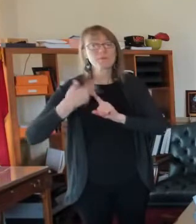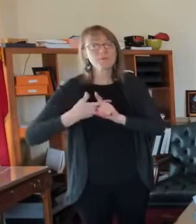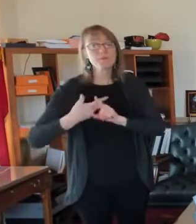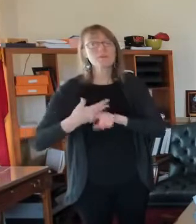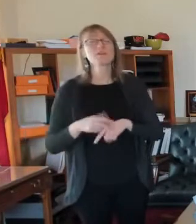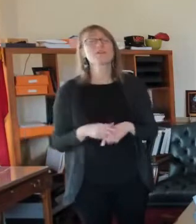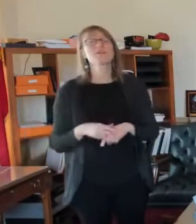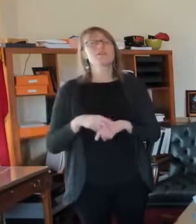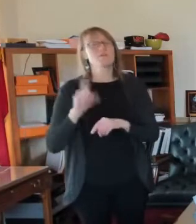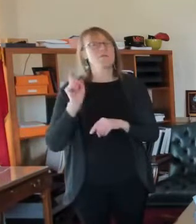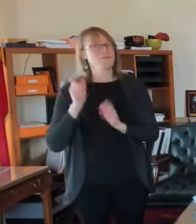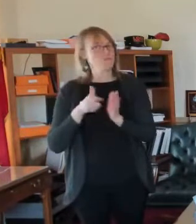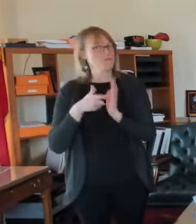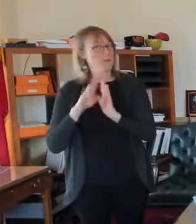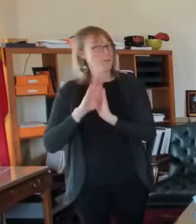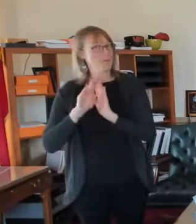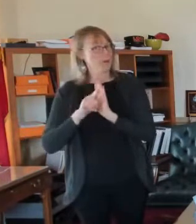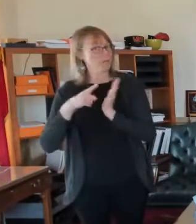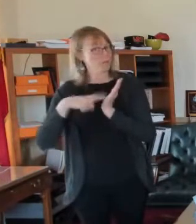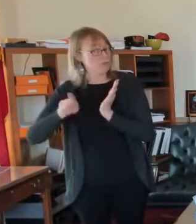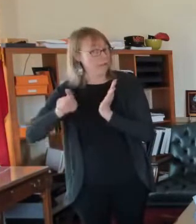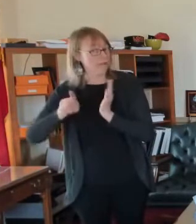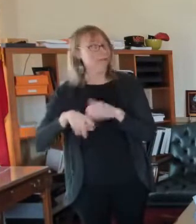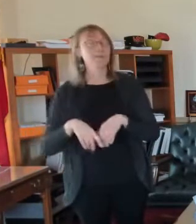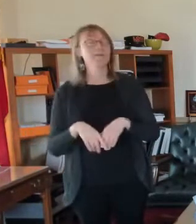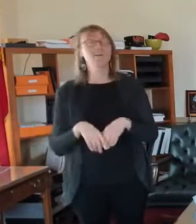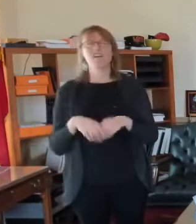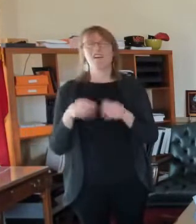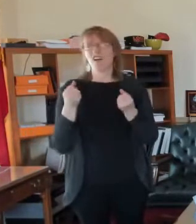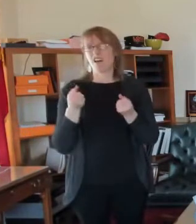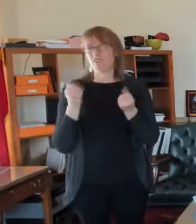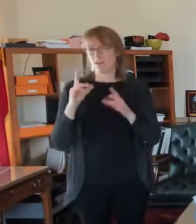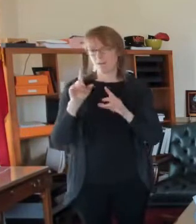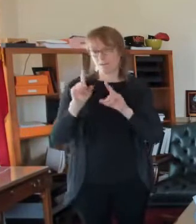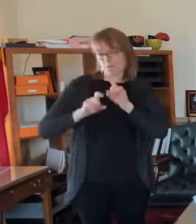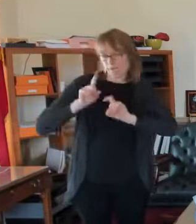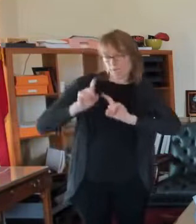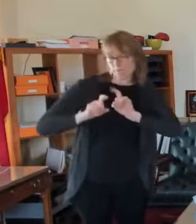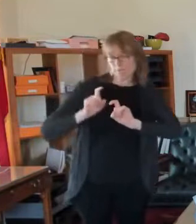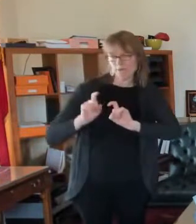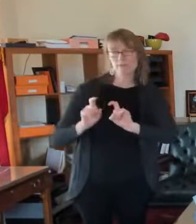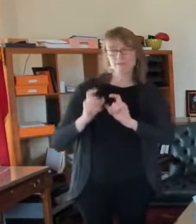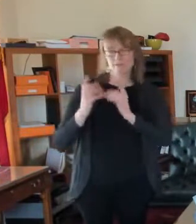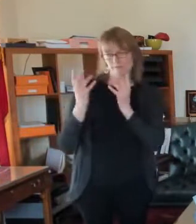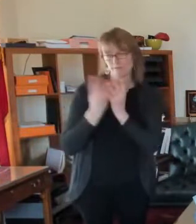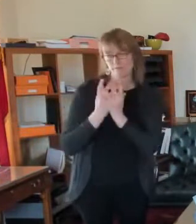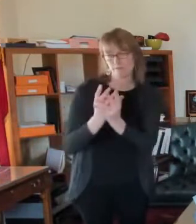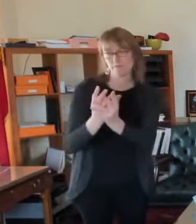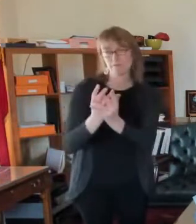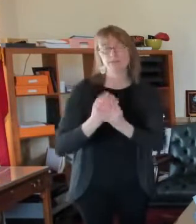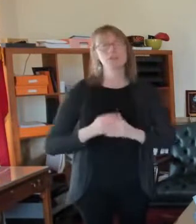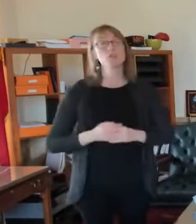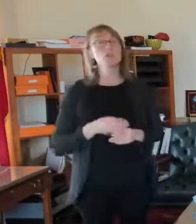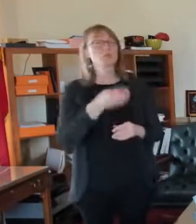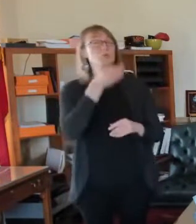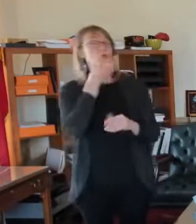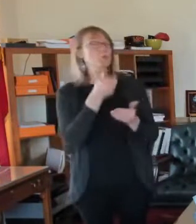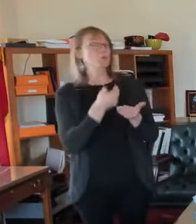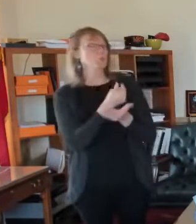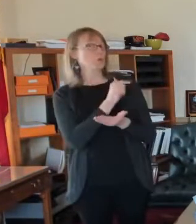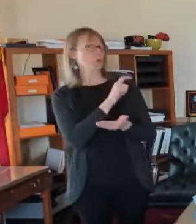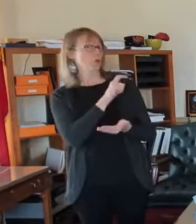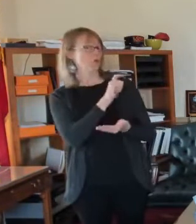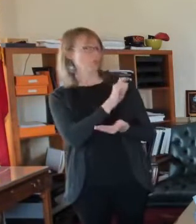vetting that goes on for people that are hired into the police department. We're graduating a new class of police officers. I think it's about 30